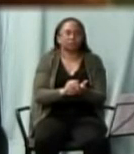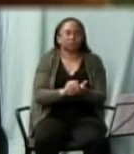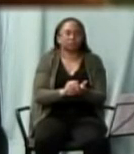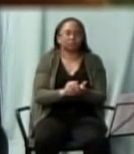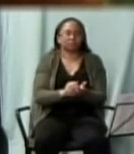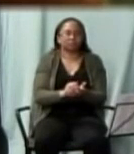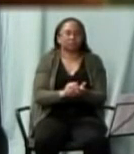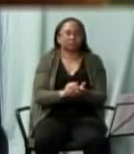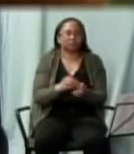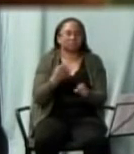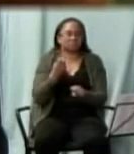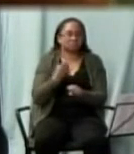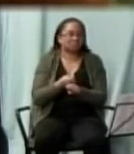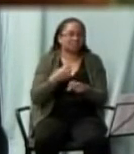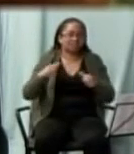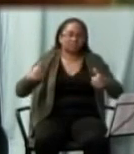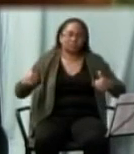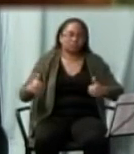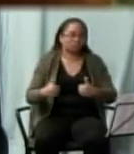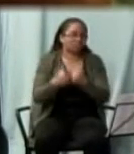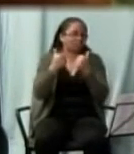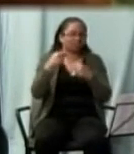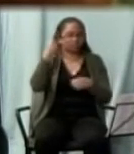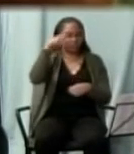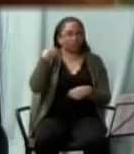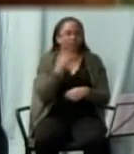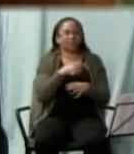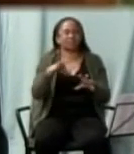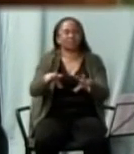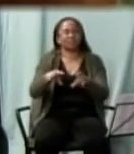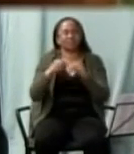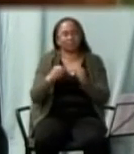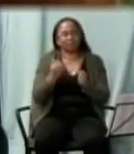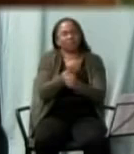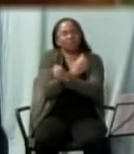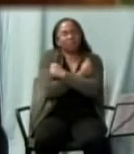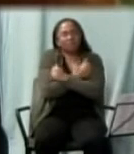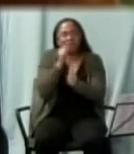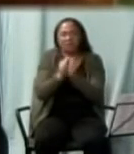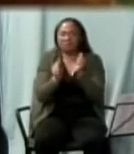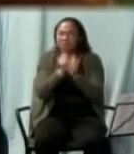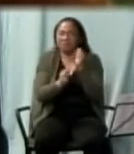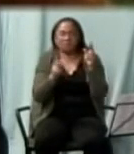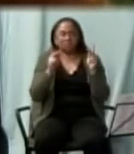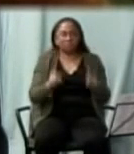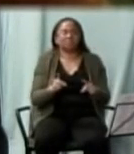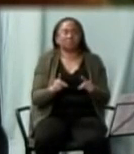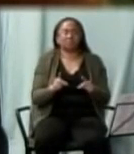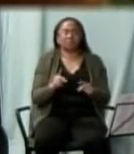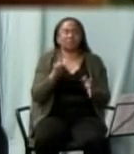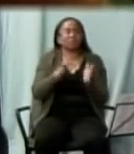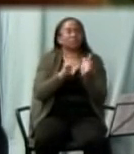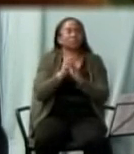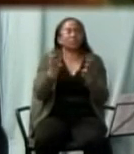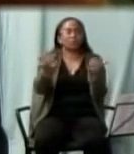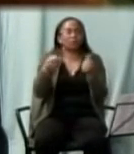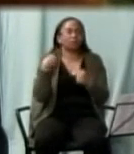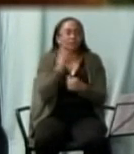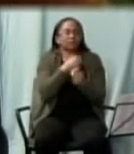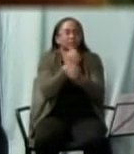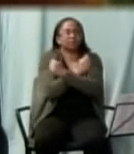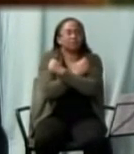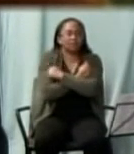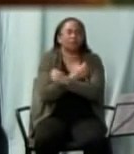it was too challenging to love to everyone as he loved us to